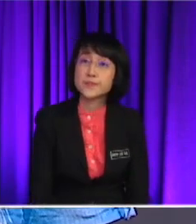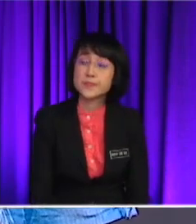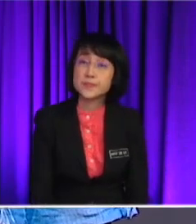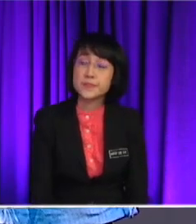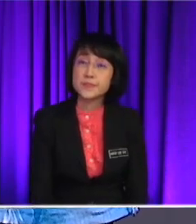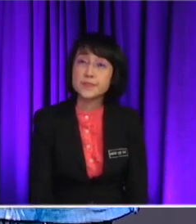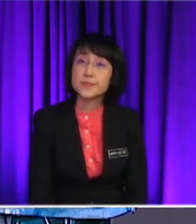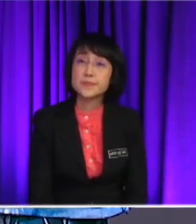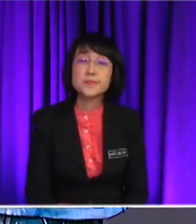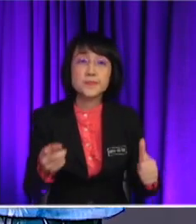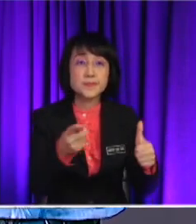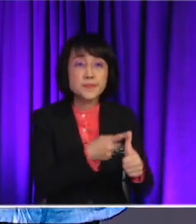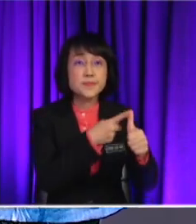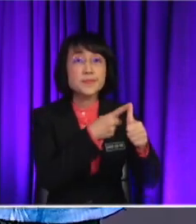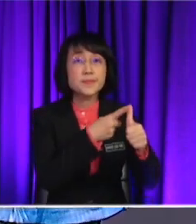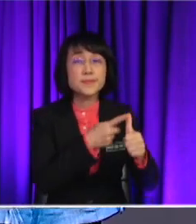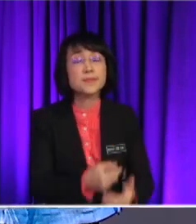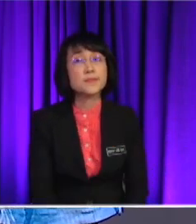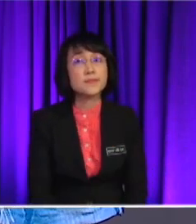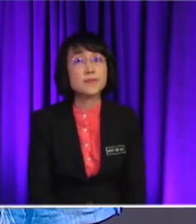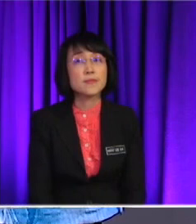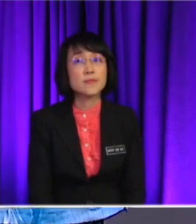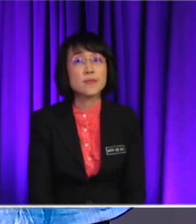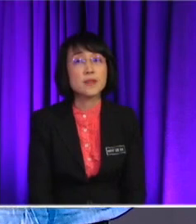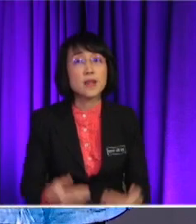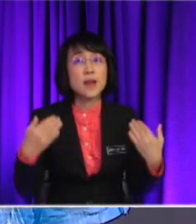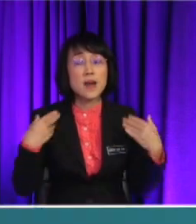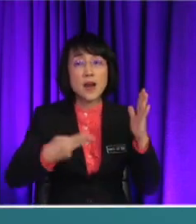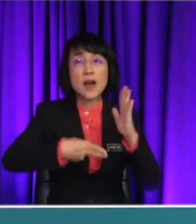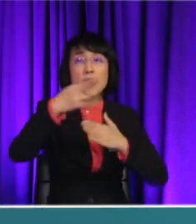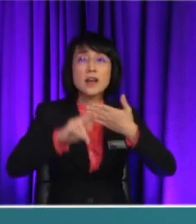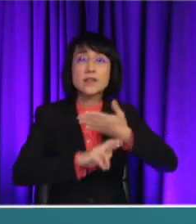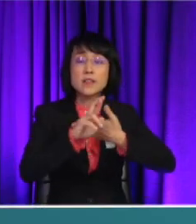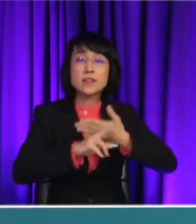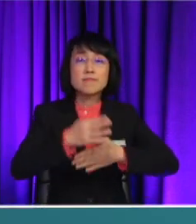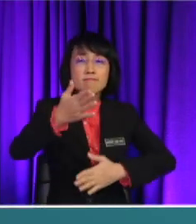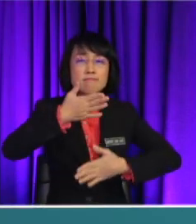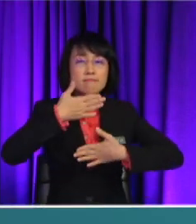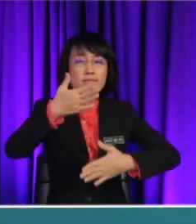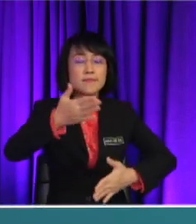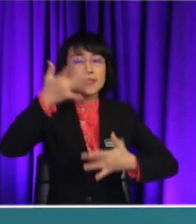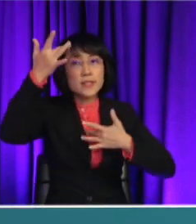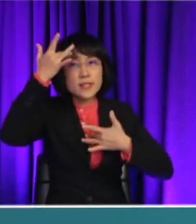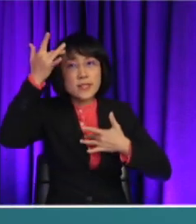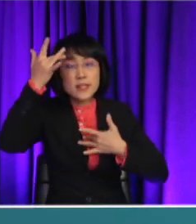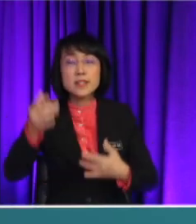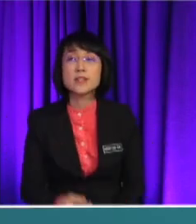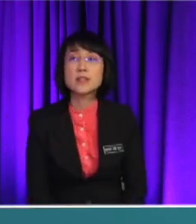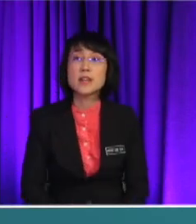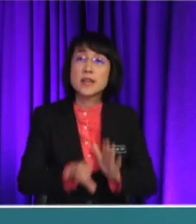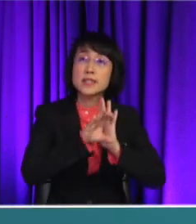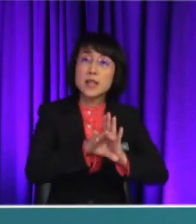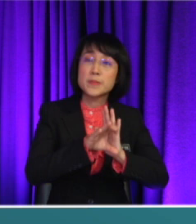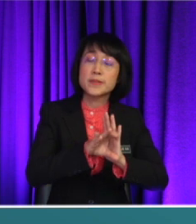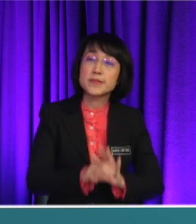the first one, okay, we may have a higher risk of respiratory diseases. Mm For example, like, just now, our